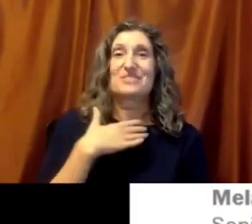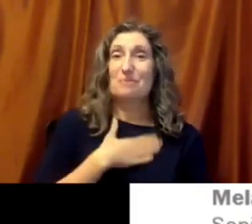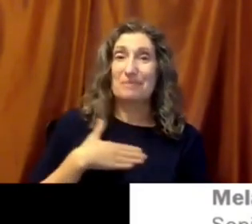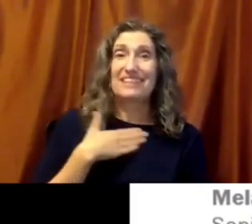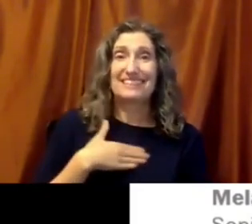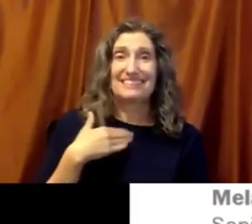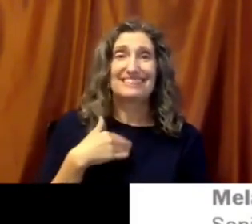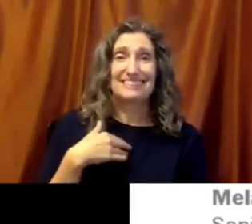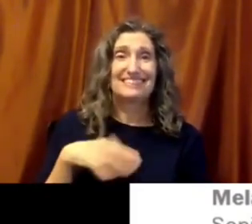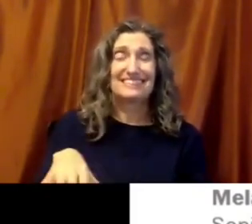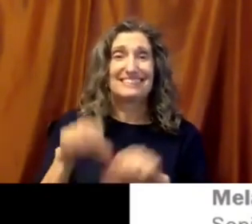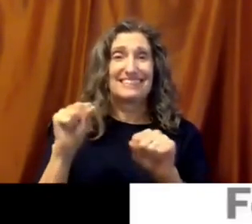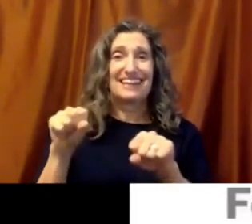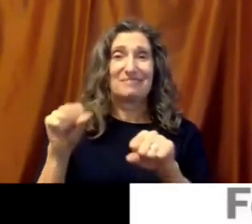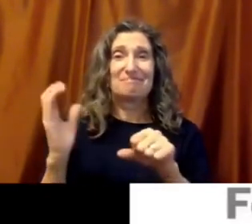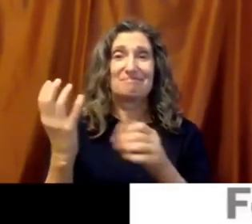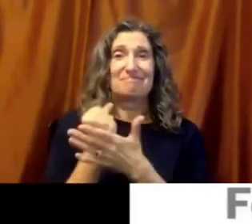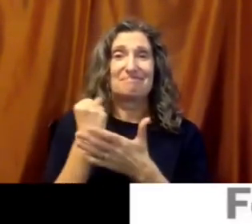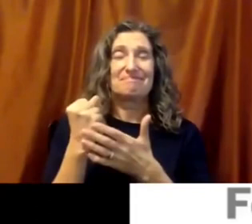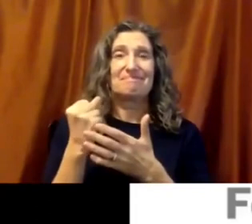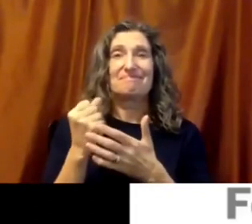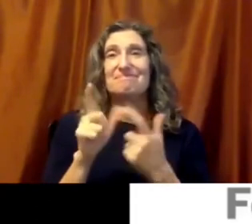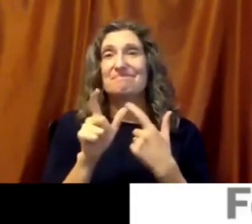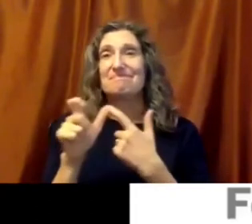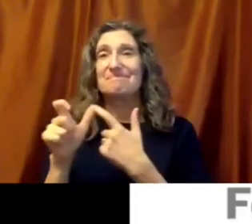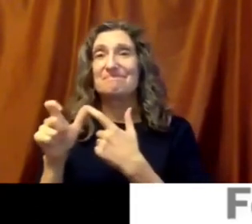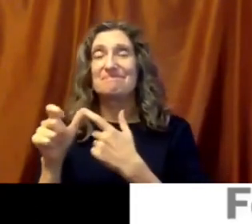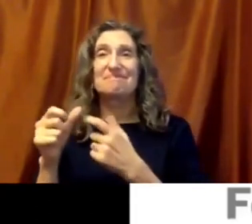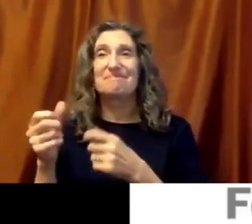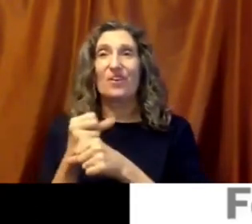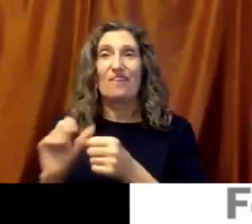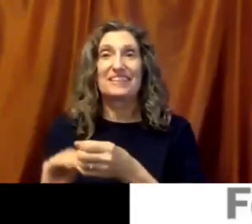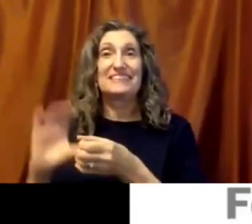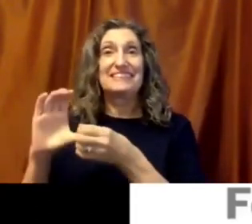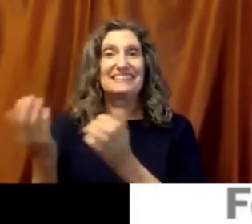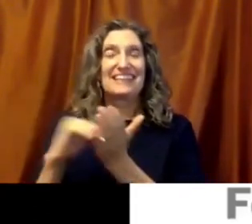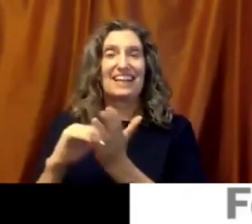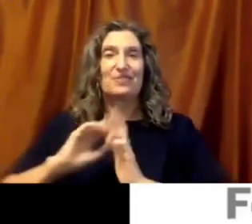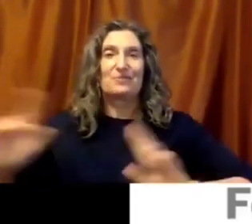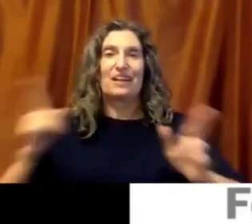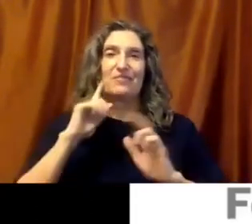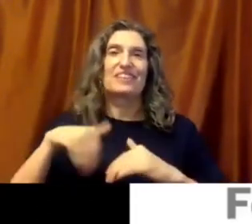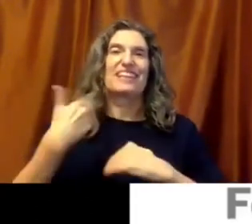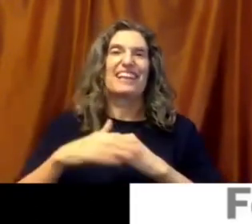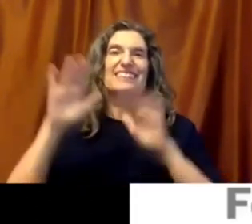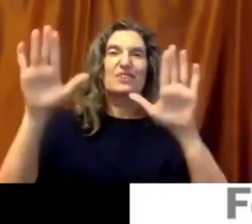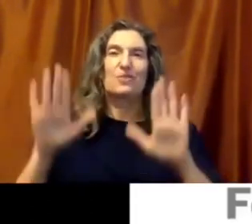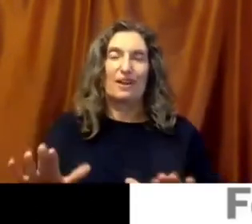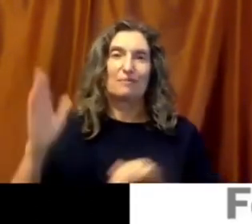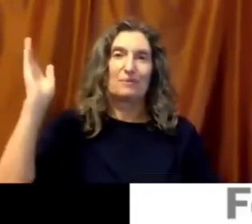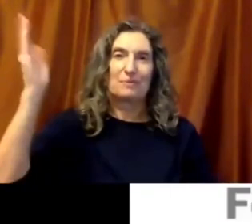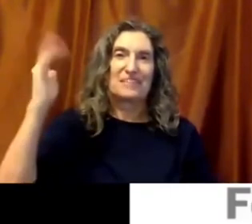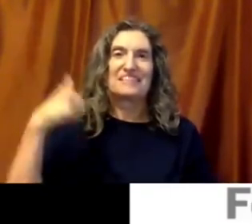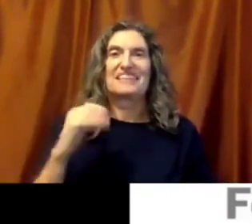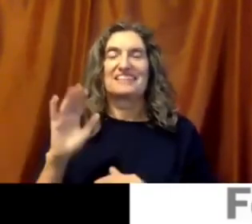please take this as a chance to refill that coffee cup and get ready for another incredible group of presentations